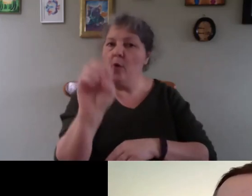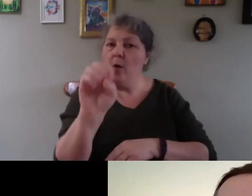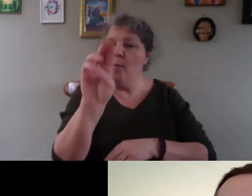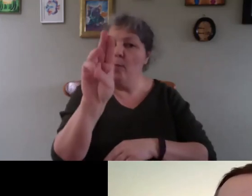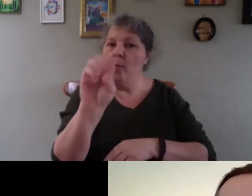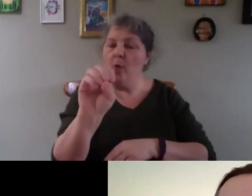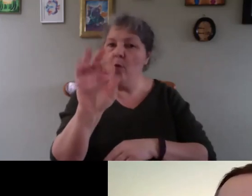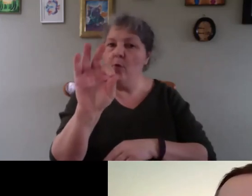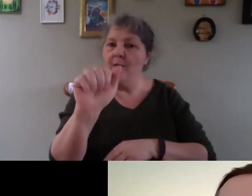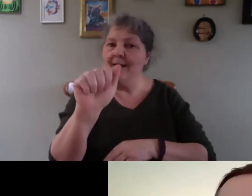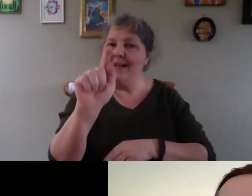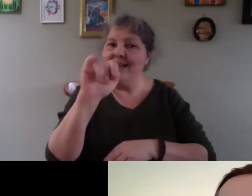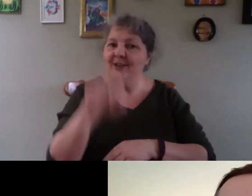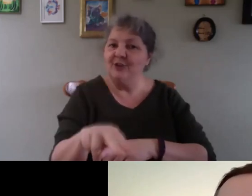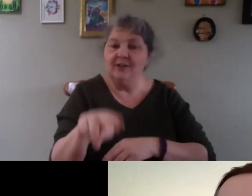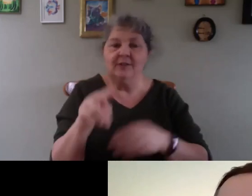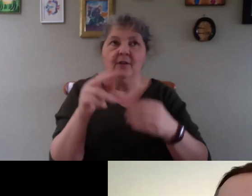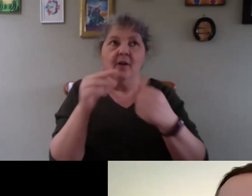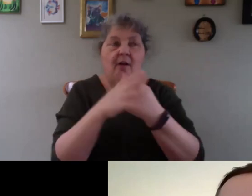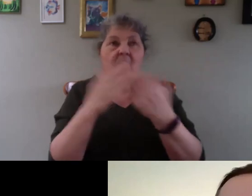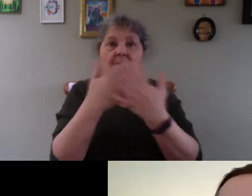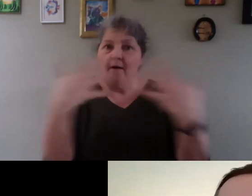grow in Ireland, because we don't have enough sun.